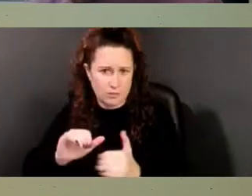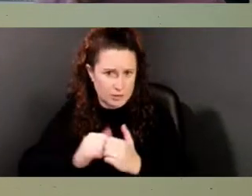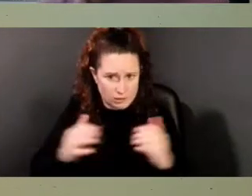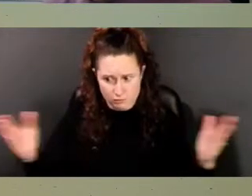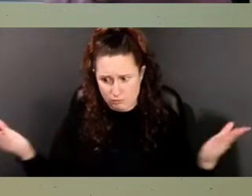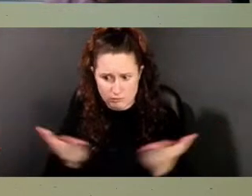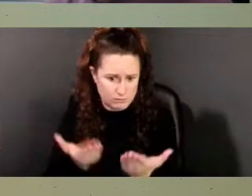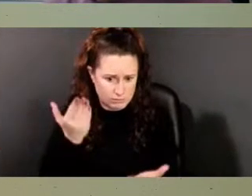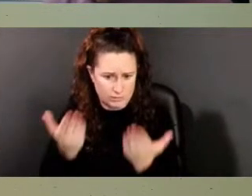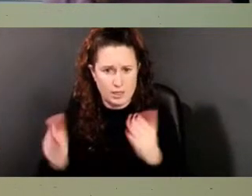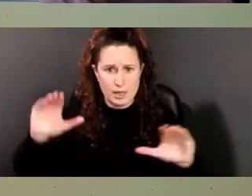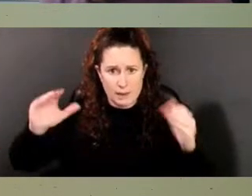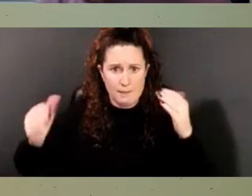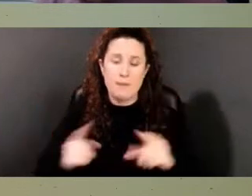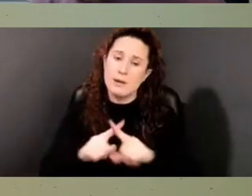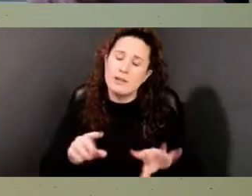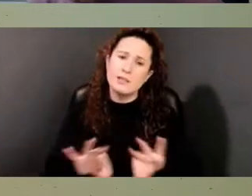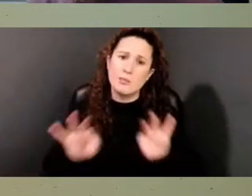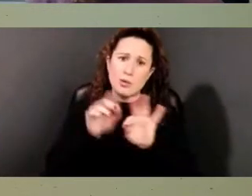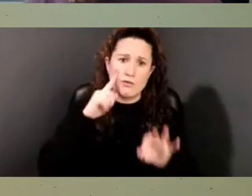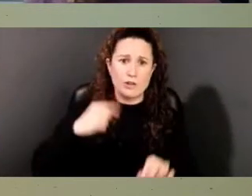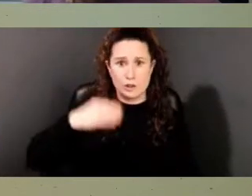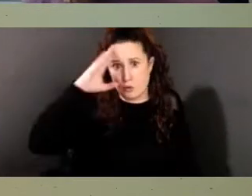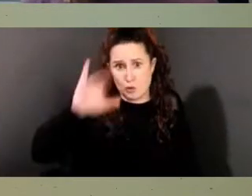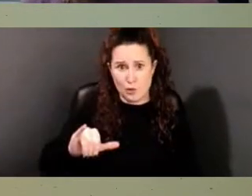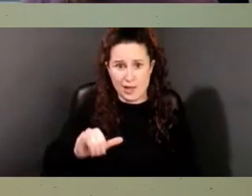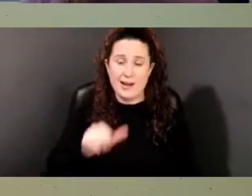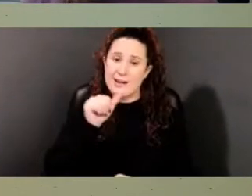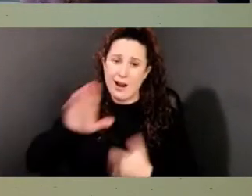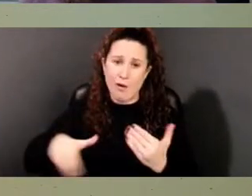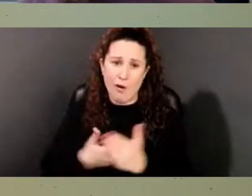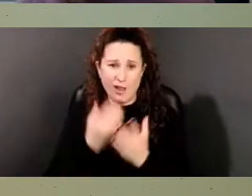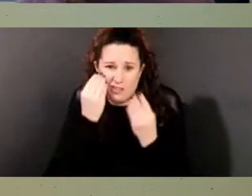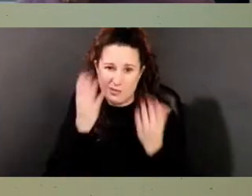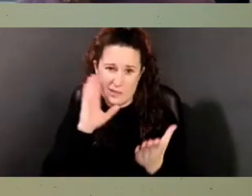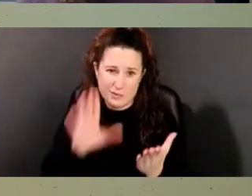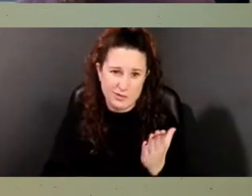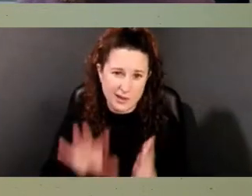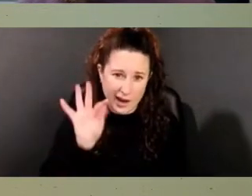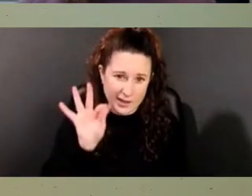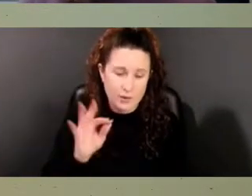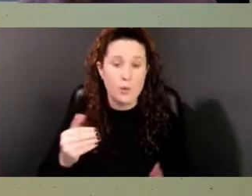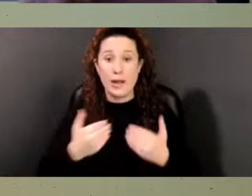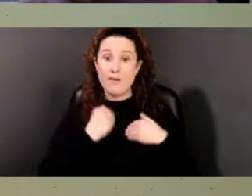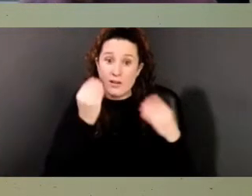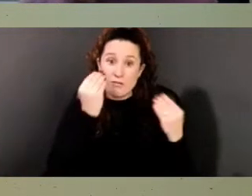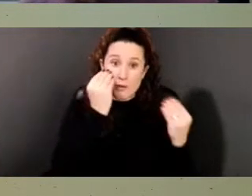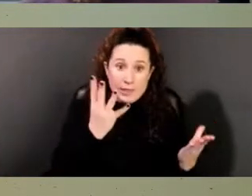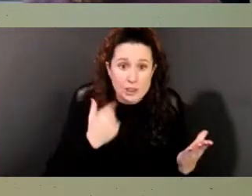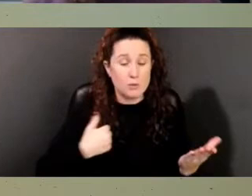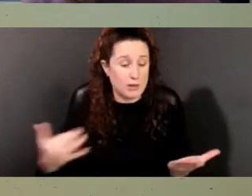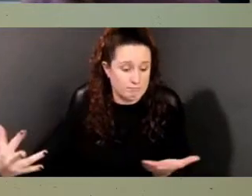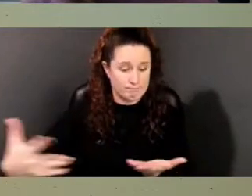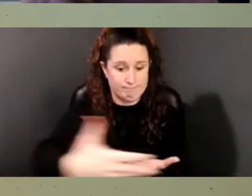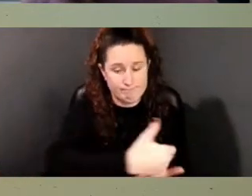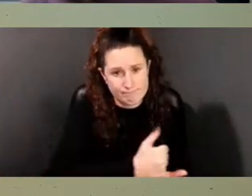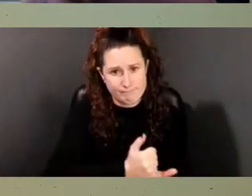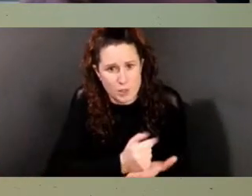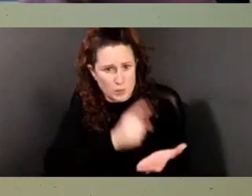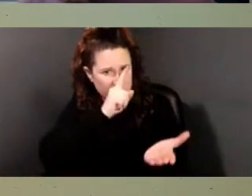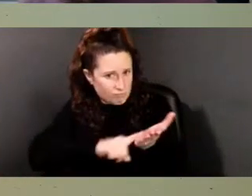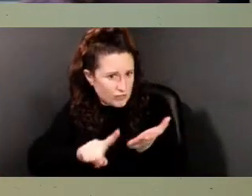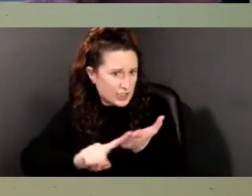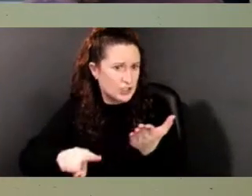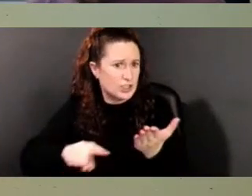all gaps can be filled in. We selected a handful of documents, reviewed each of the sources for any relevant information